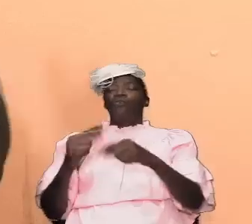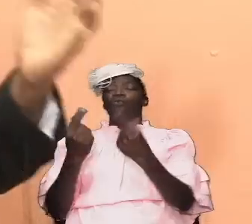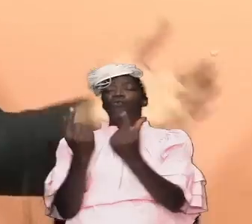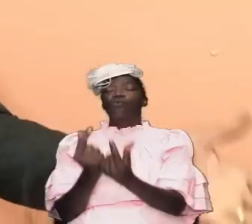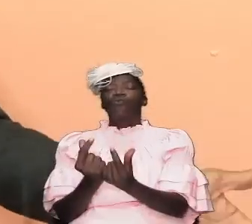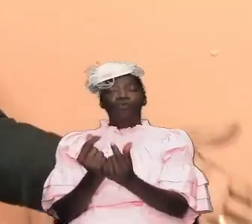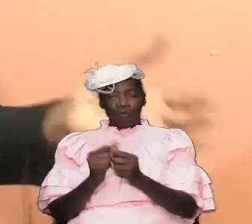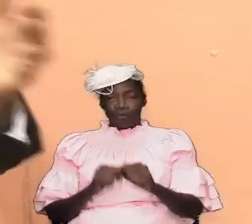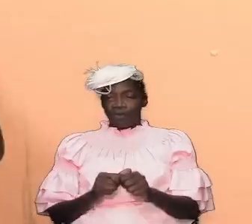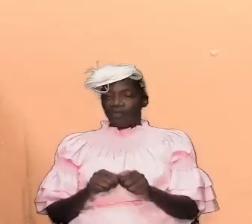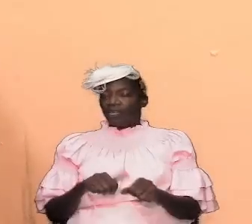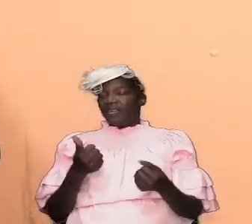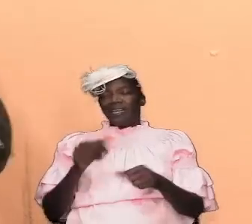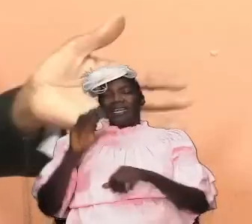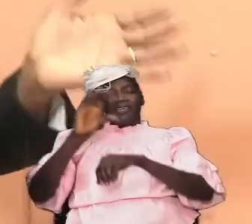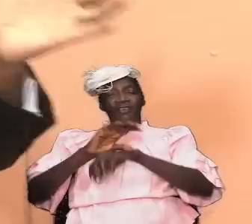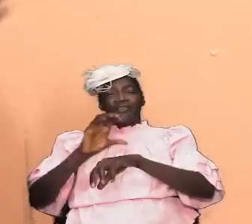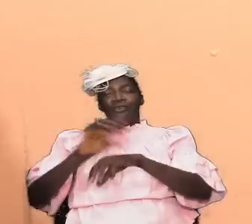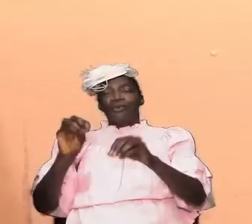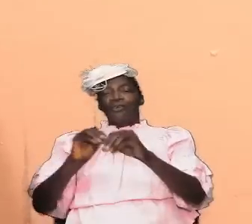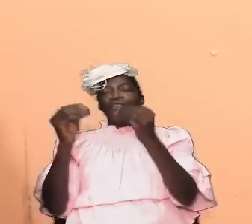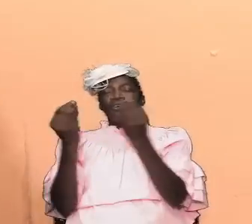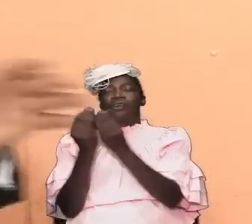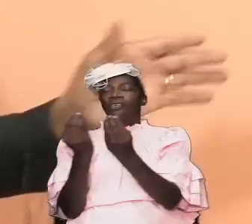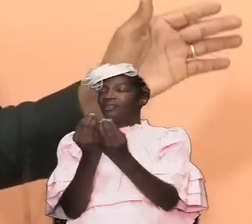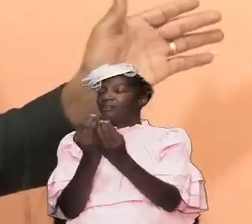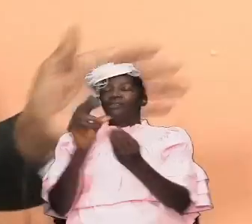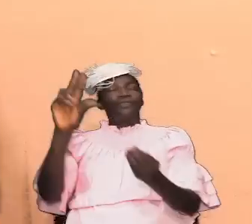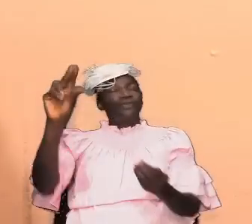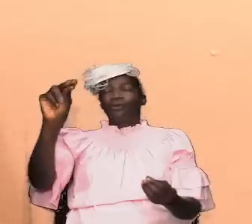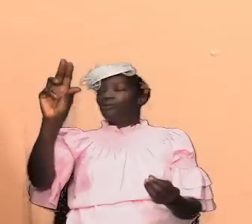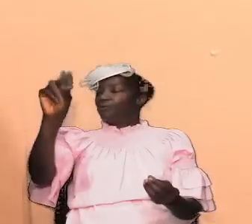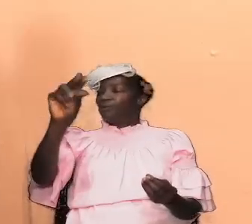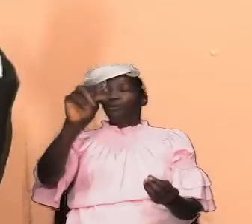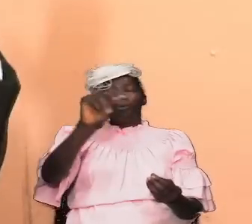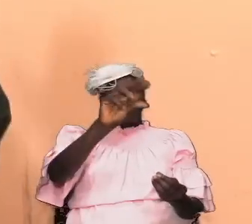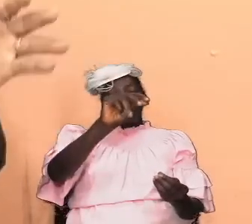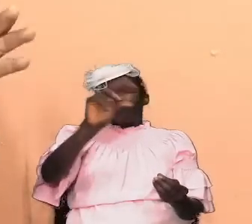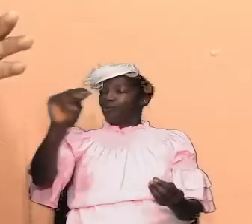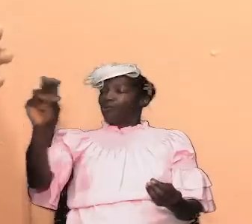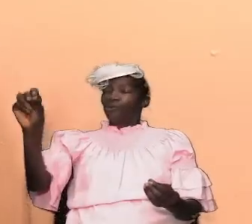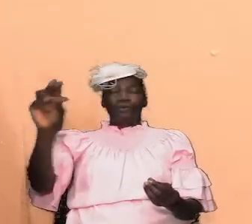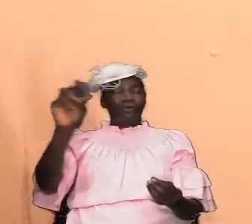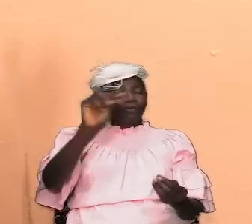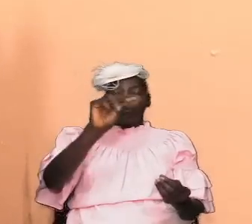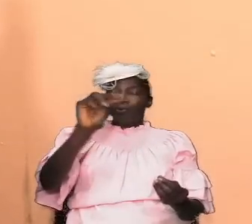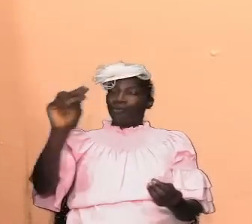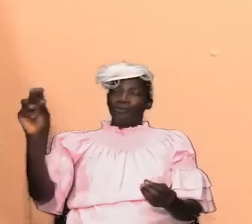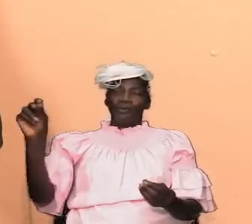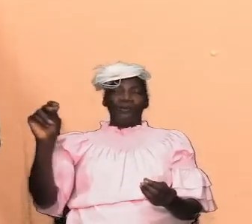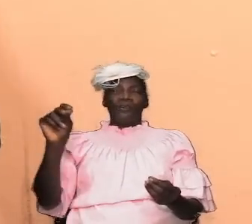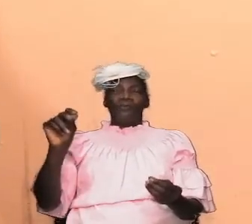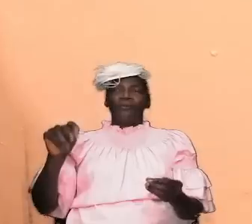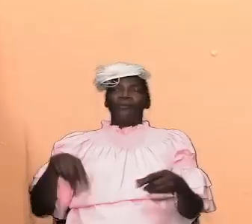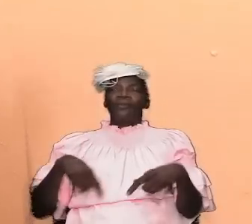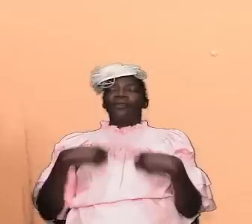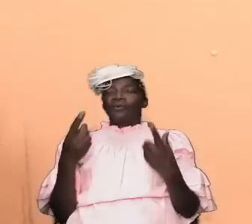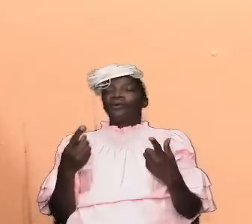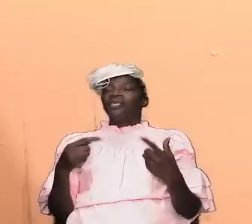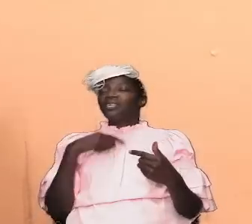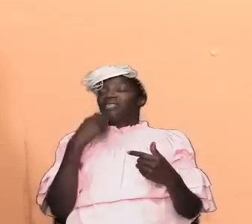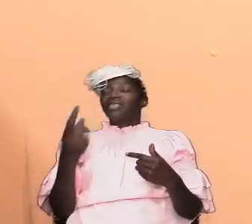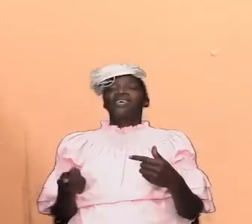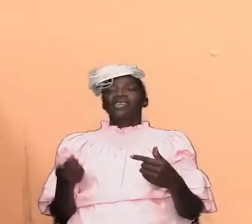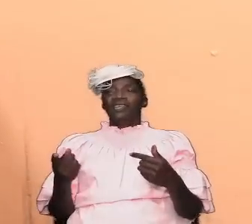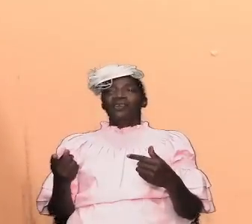particular church organization or deanam no we're not we're not going to do that it we're just going to do things straight